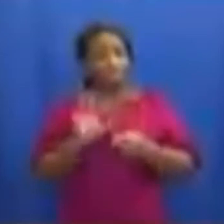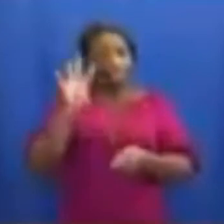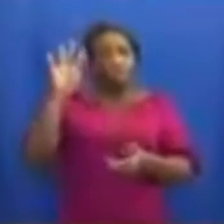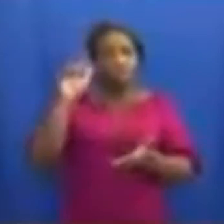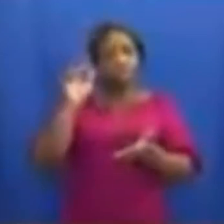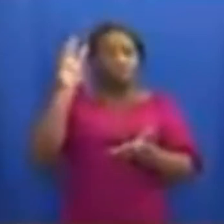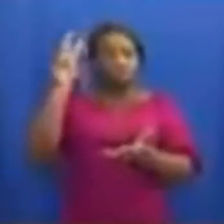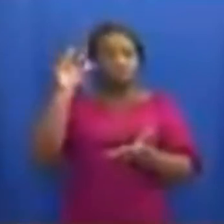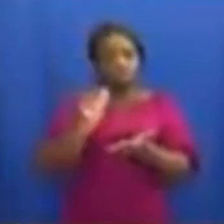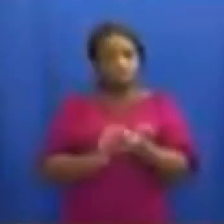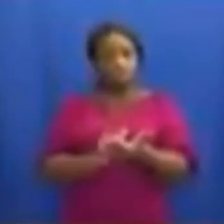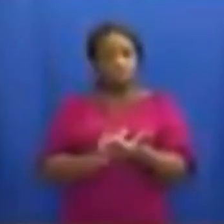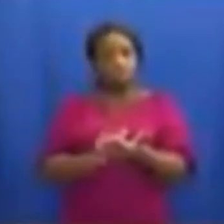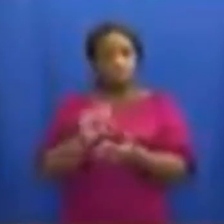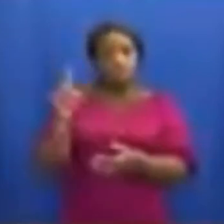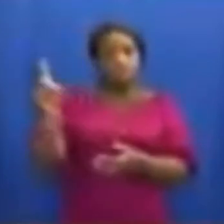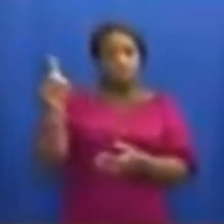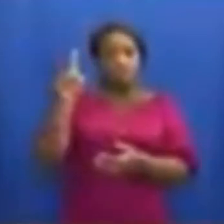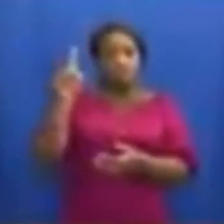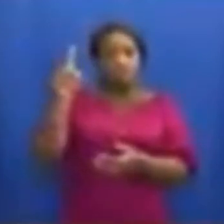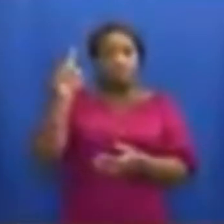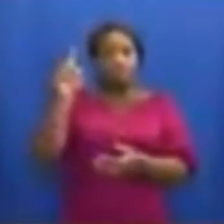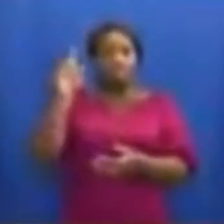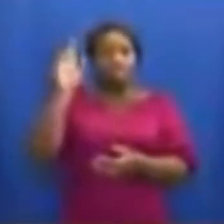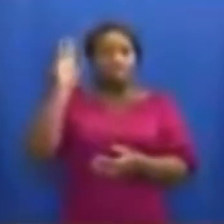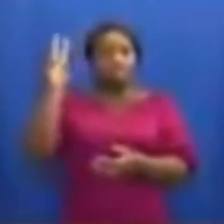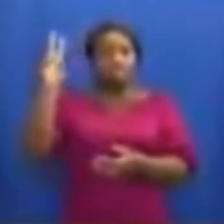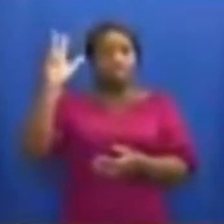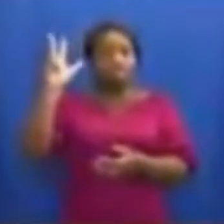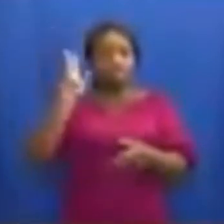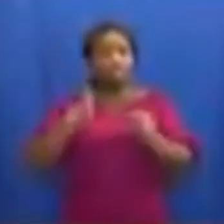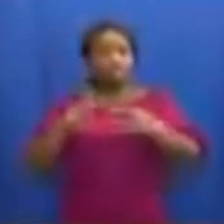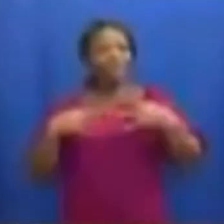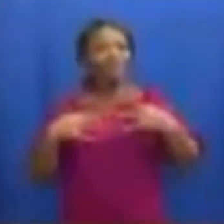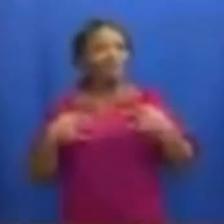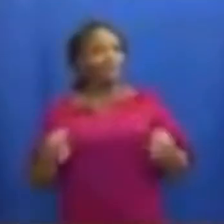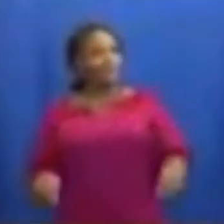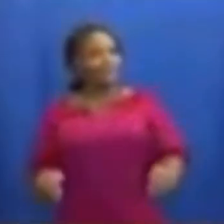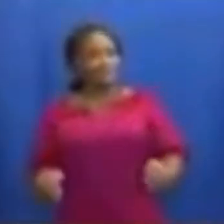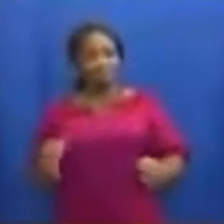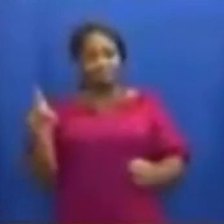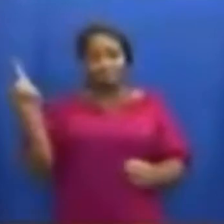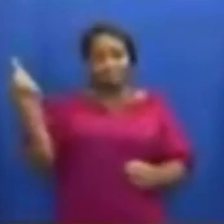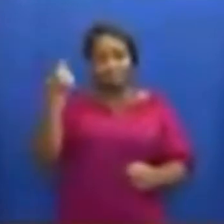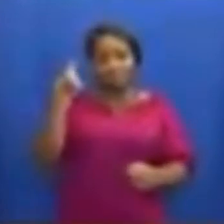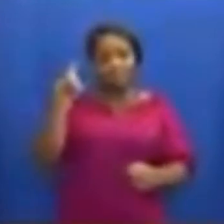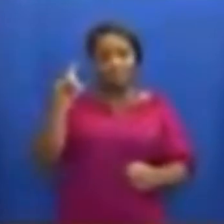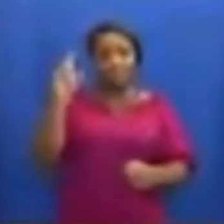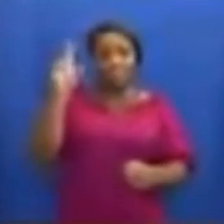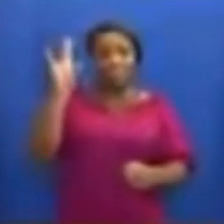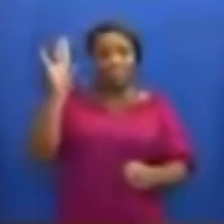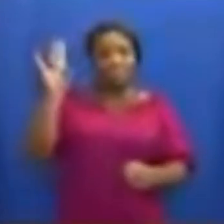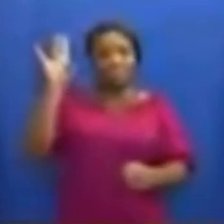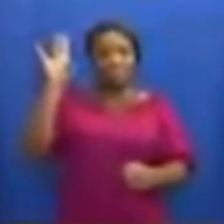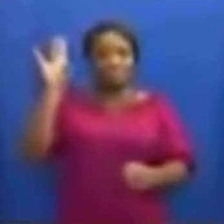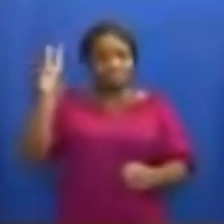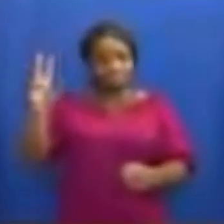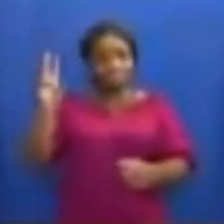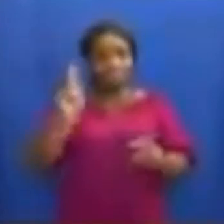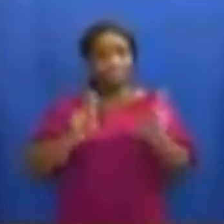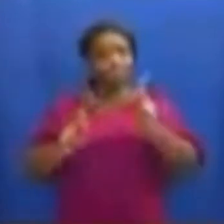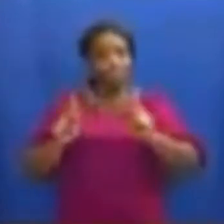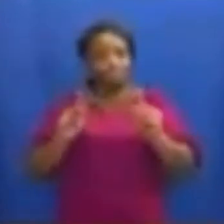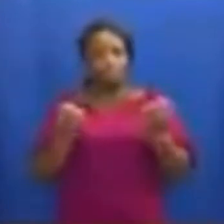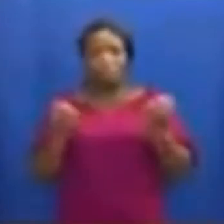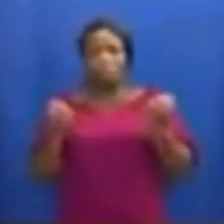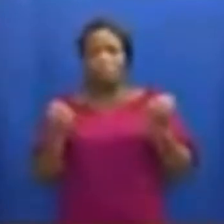,963 persons have recovered, and 276 persons, a great